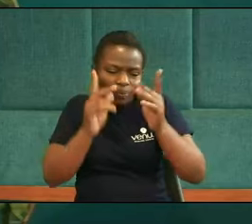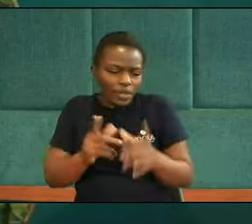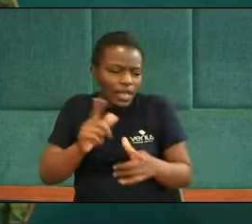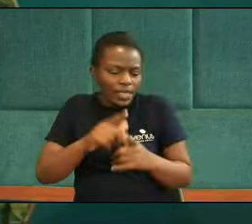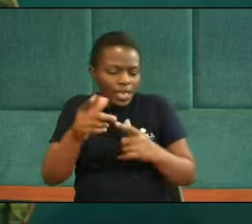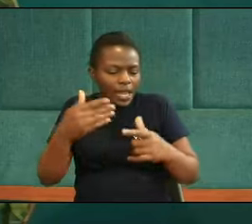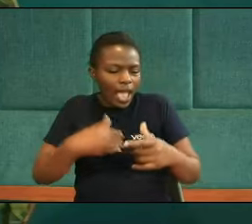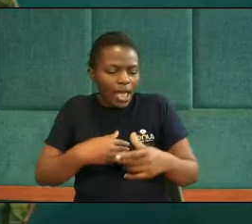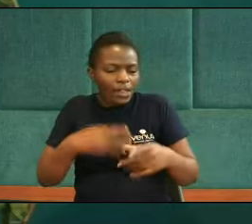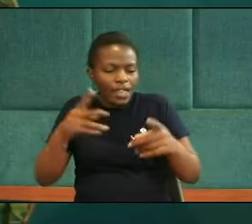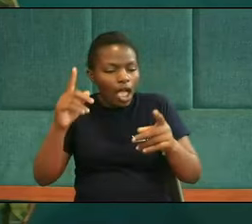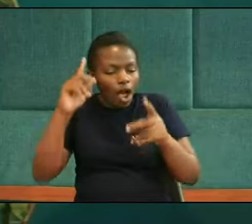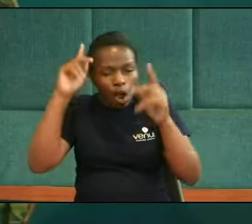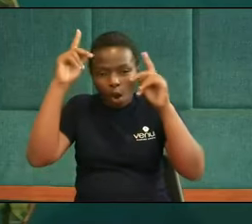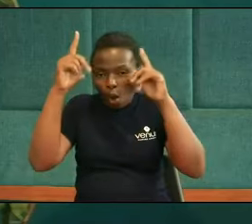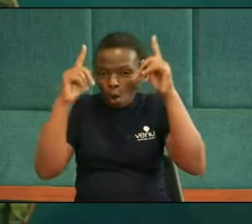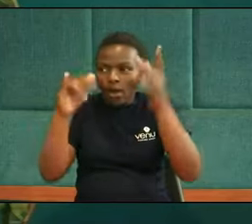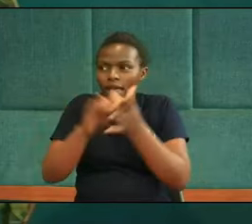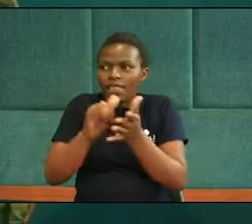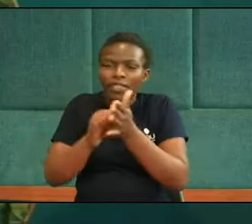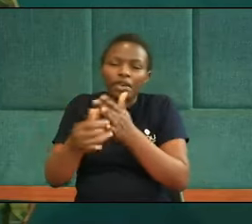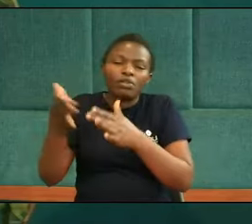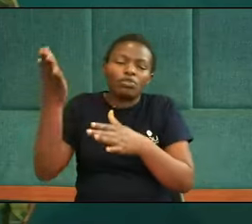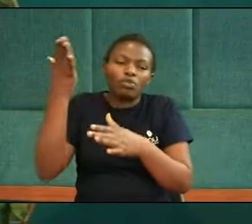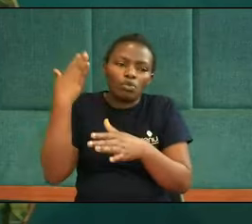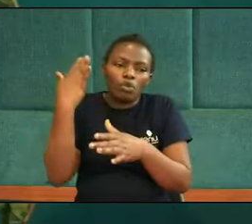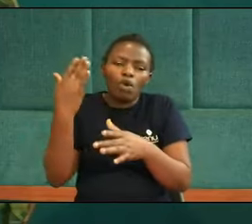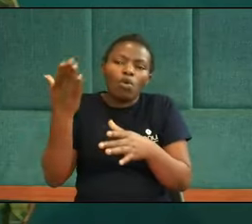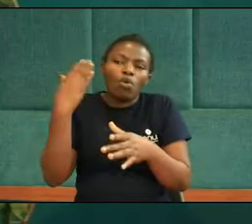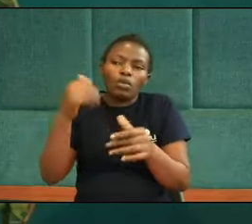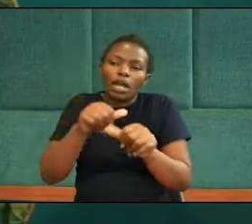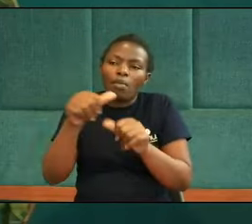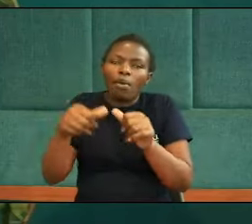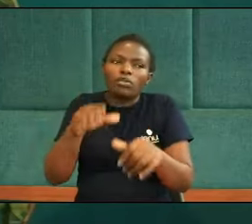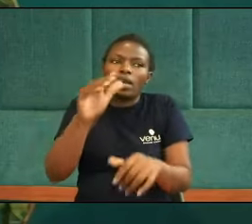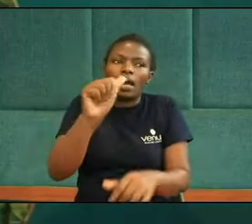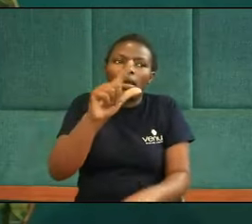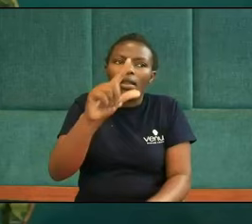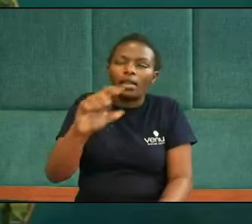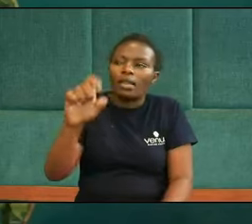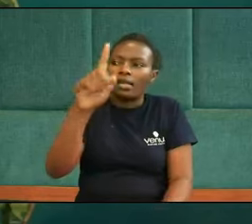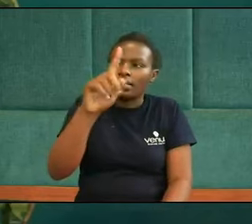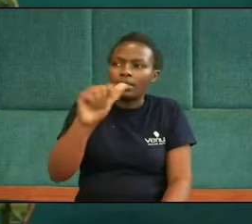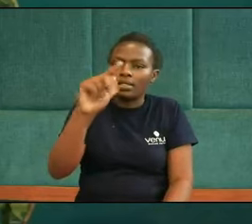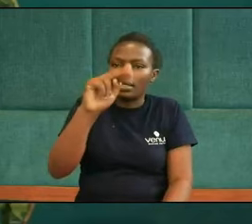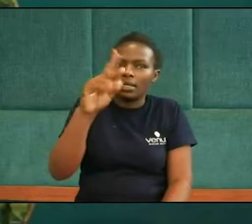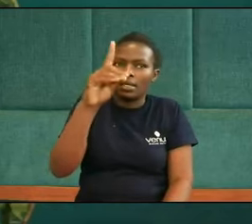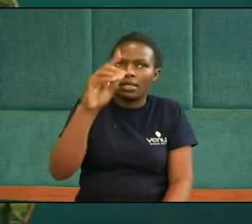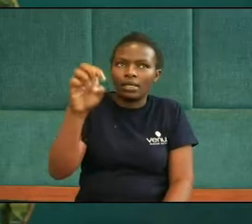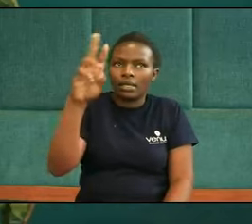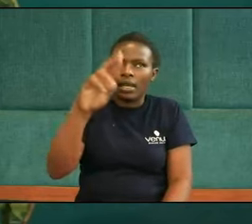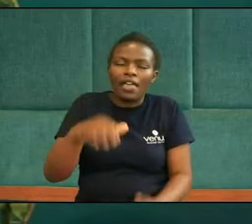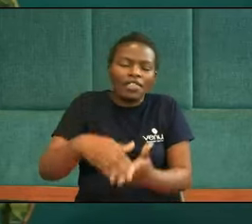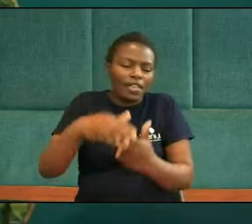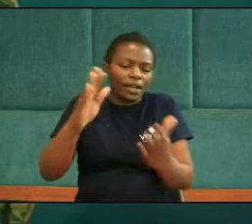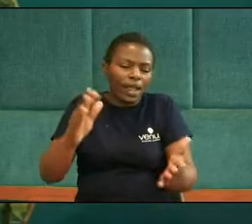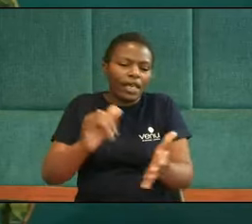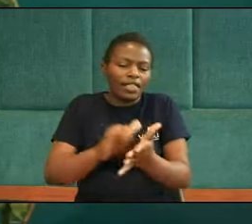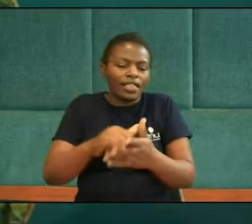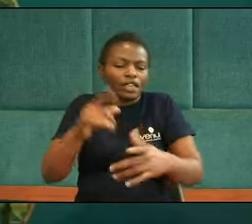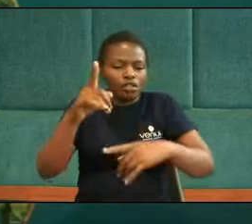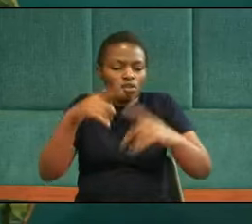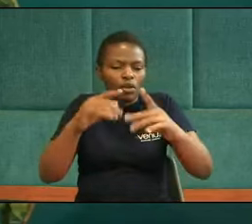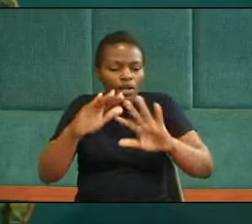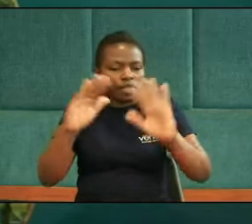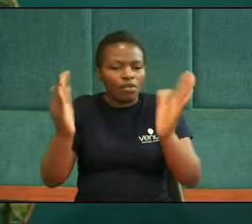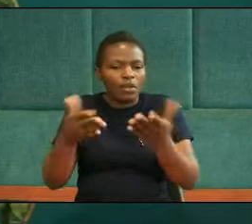And that we are told Is the story of Alexander the Great Who indeed conquered the world Within three years